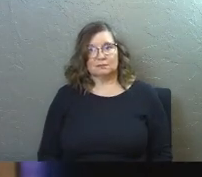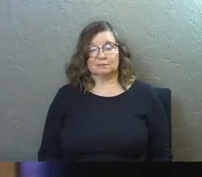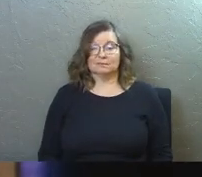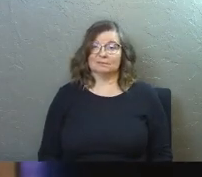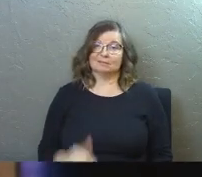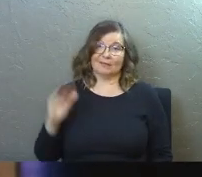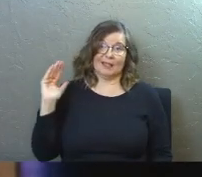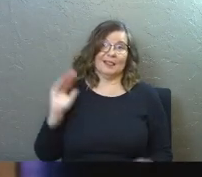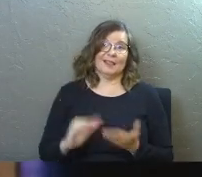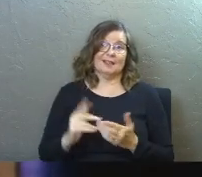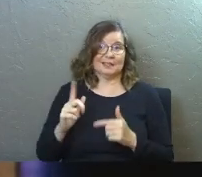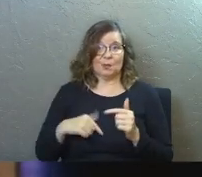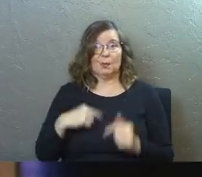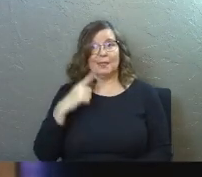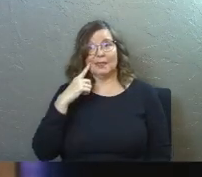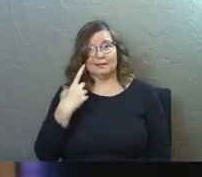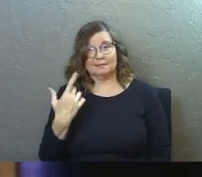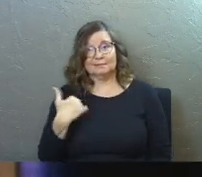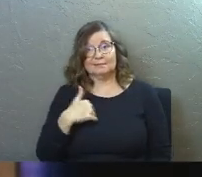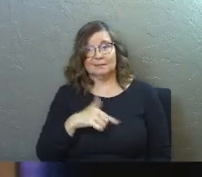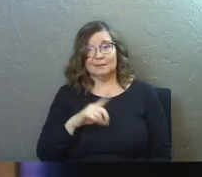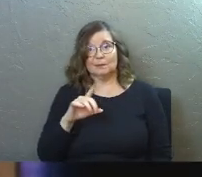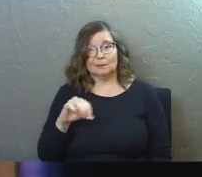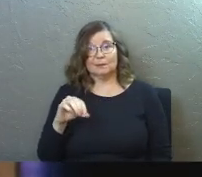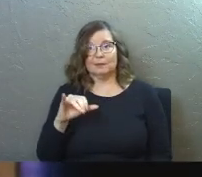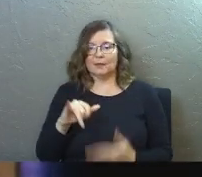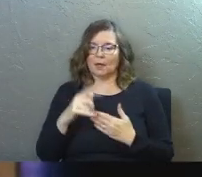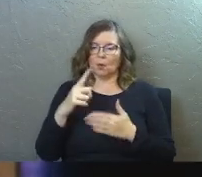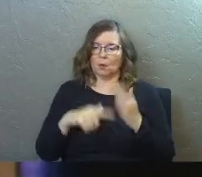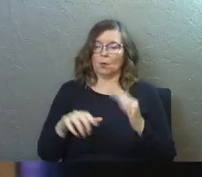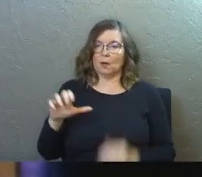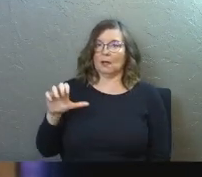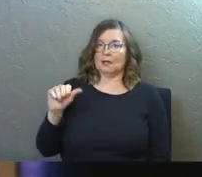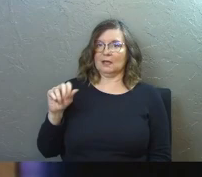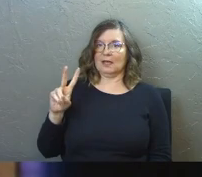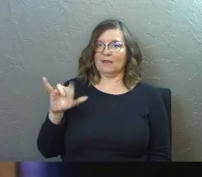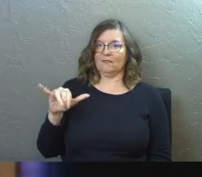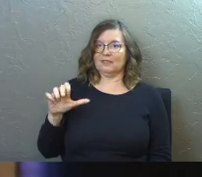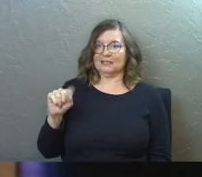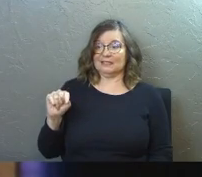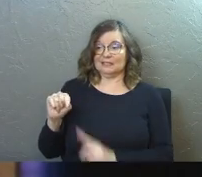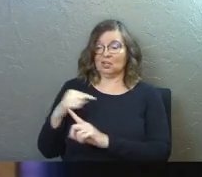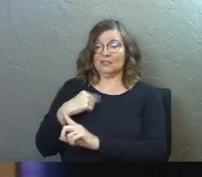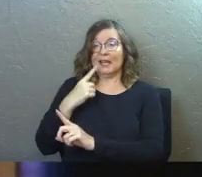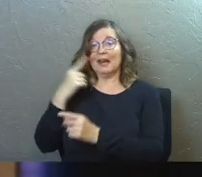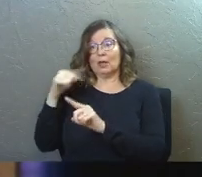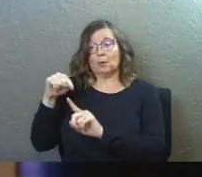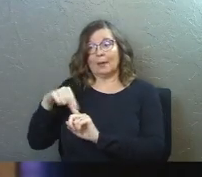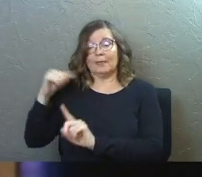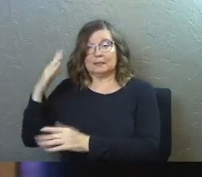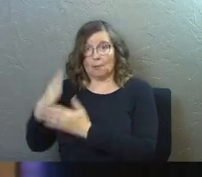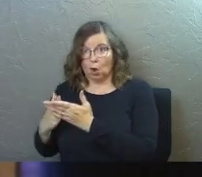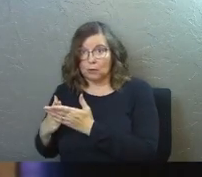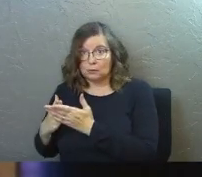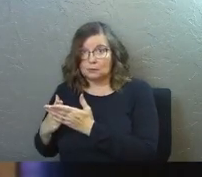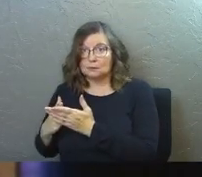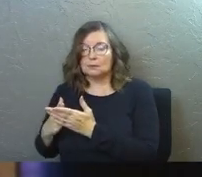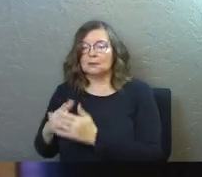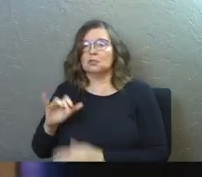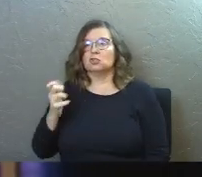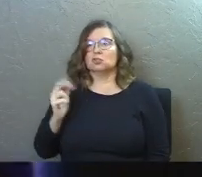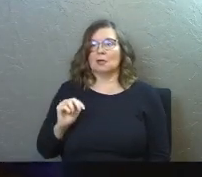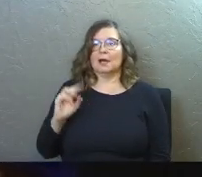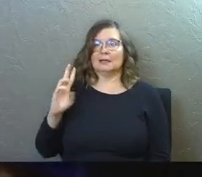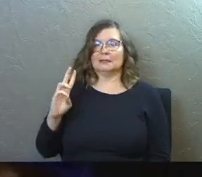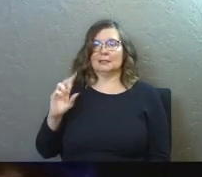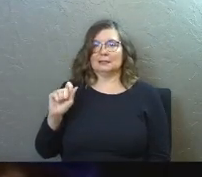Far fewer than we thought we did. That's what the Calvinists are saying. And I agree with them on this point. John chapter six, verse